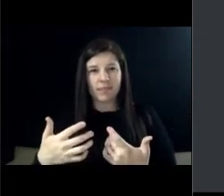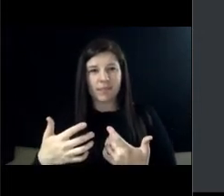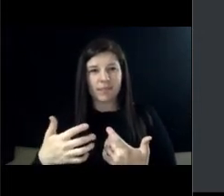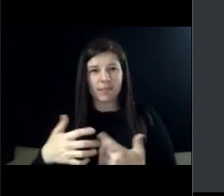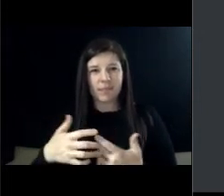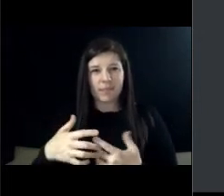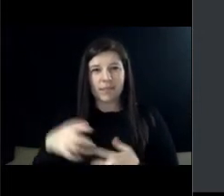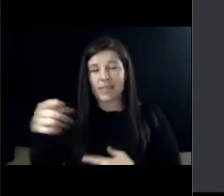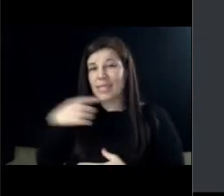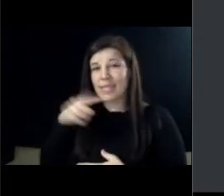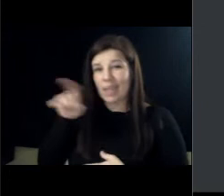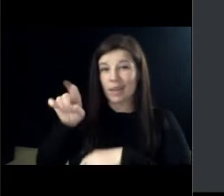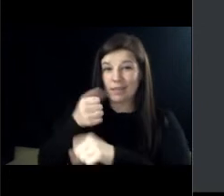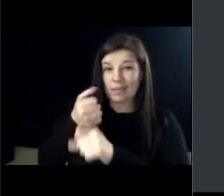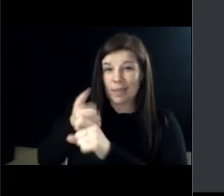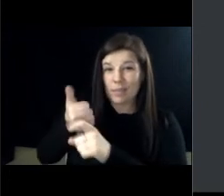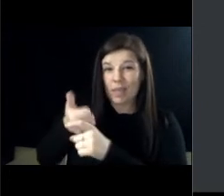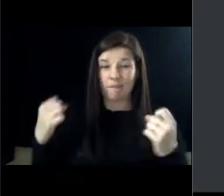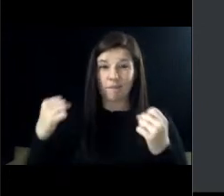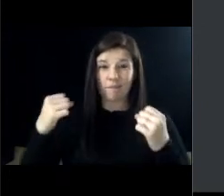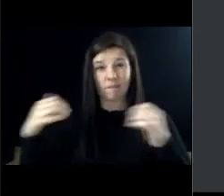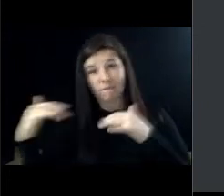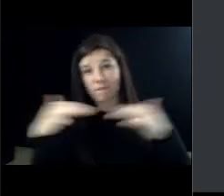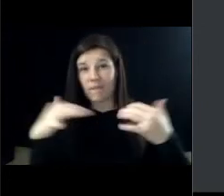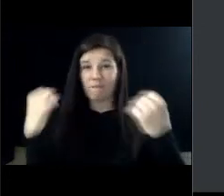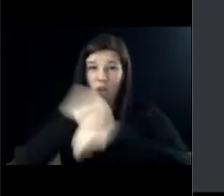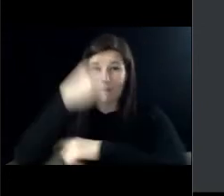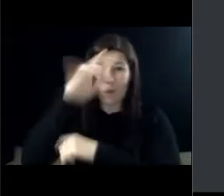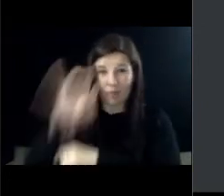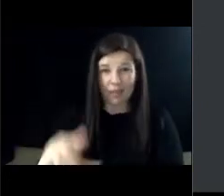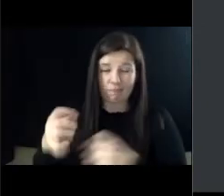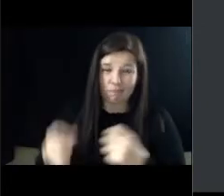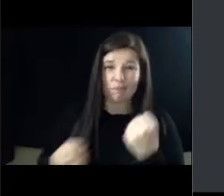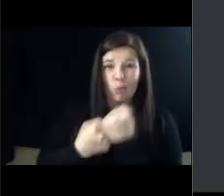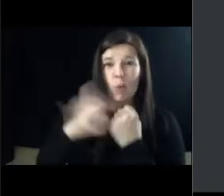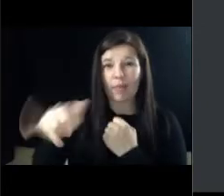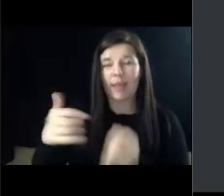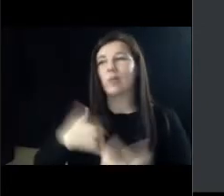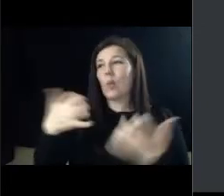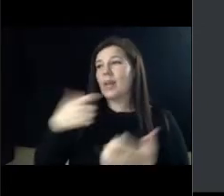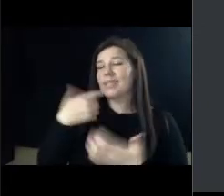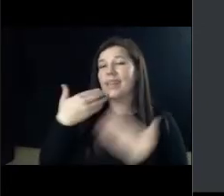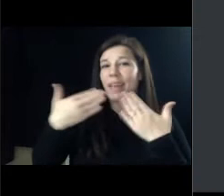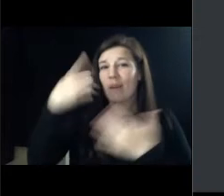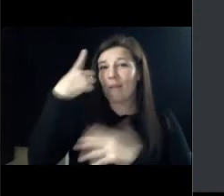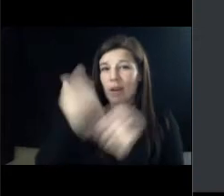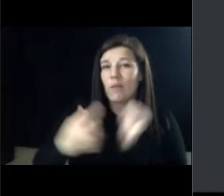thank everybody who helped us, helping us as well, just getting this done.